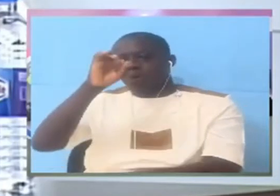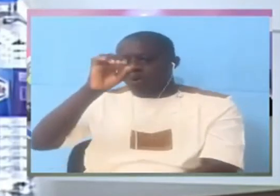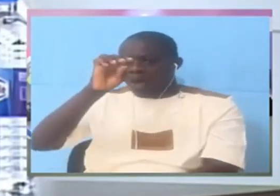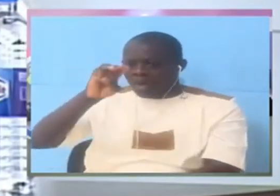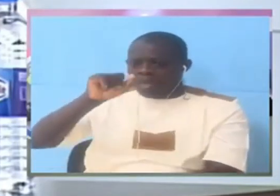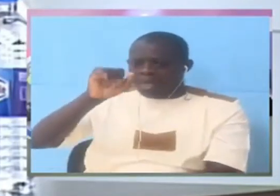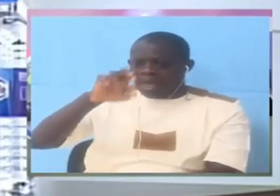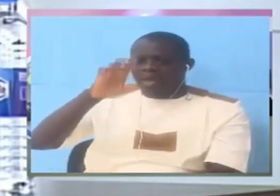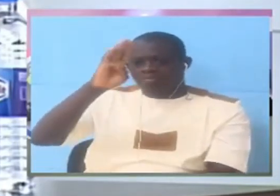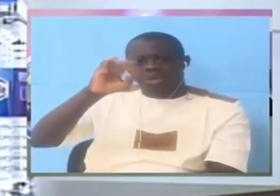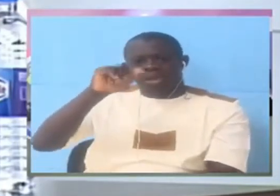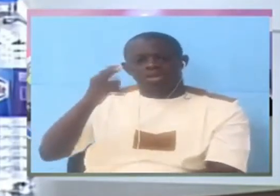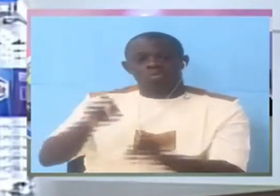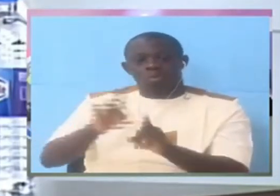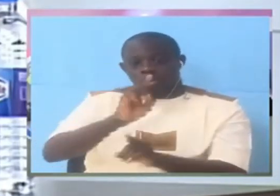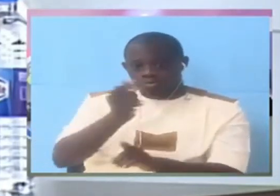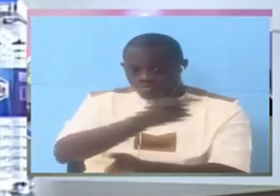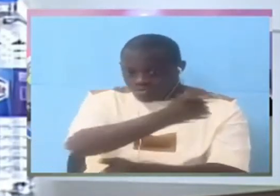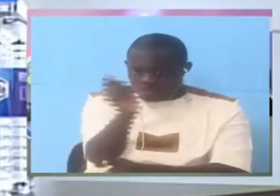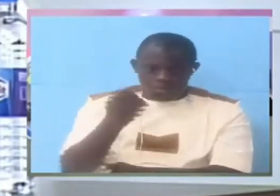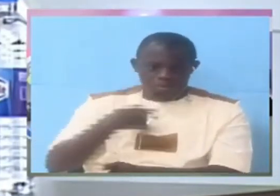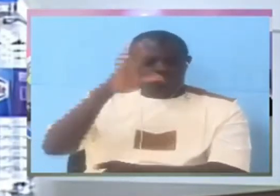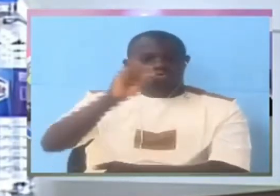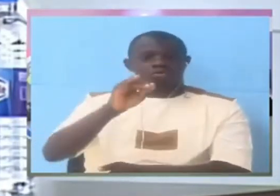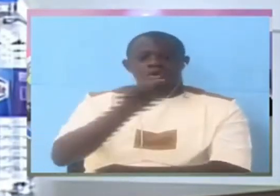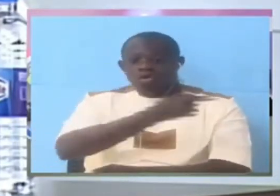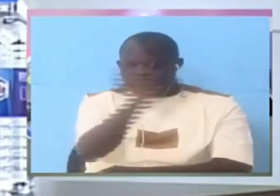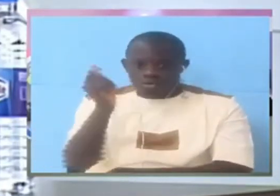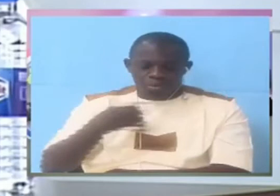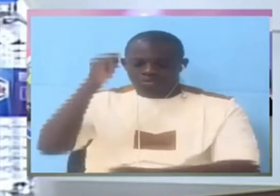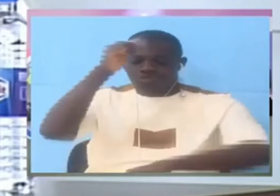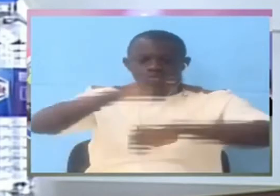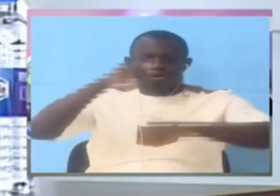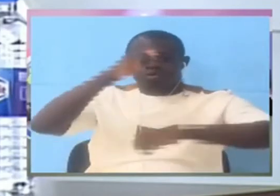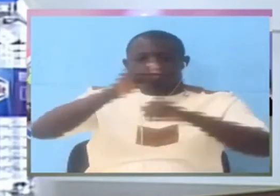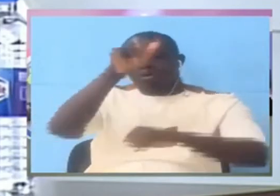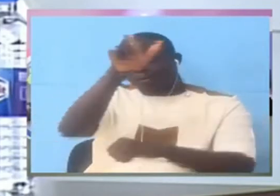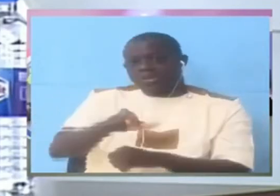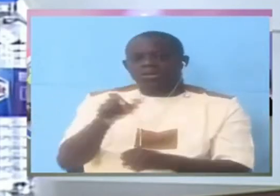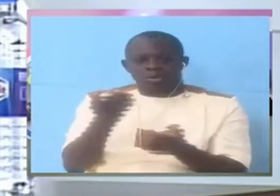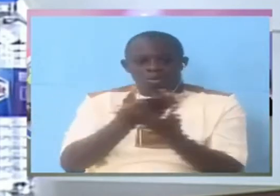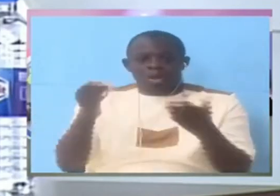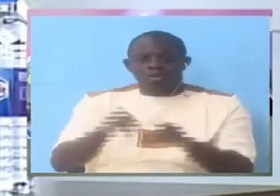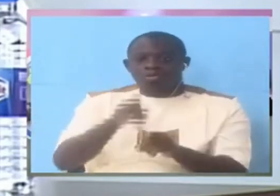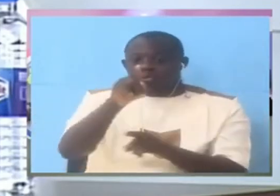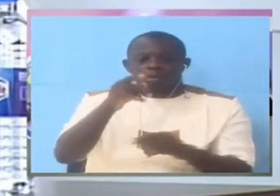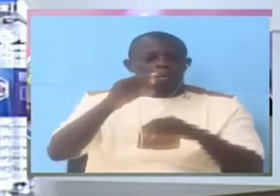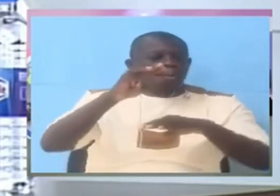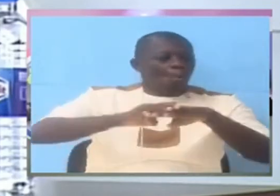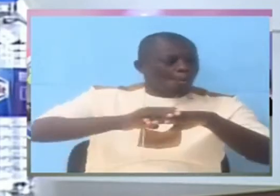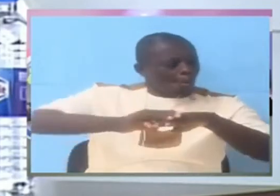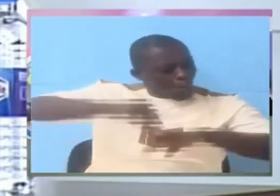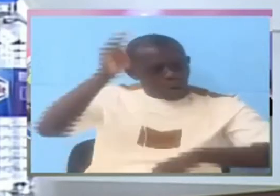That's what you people do. You were torturous. I'm sorry. And that is why you are the most notorious at the NIA.